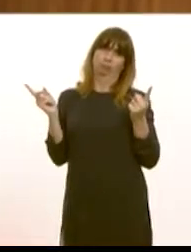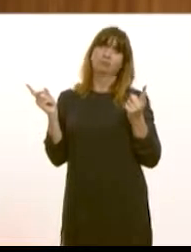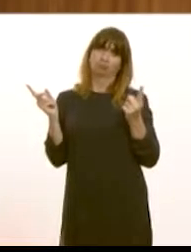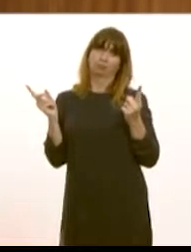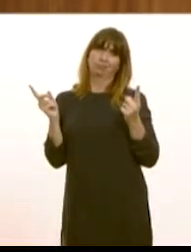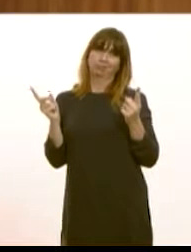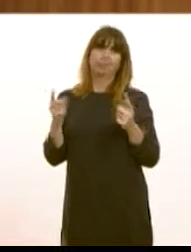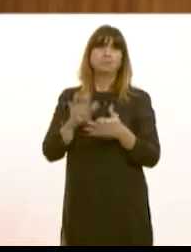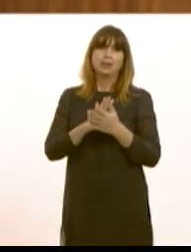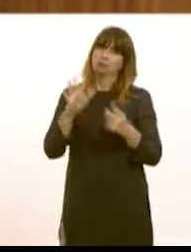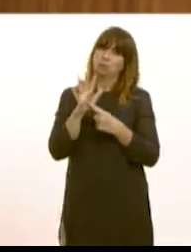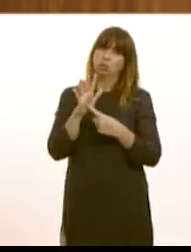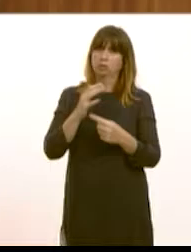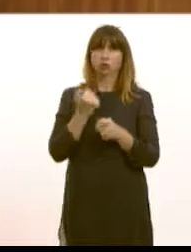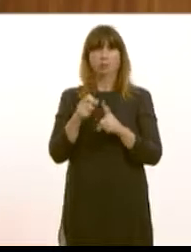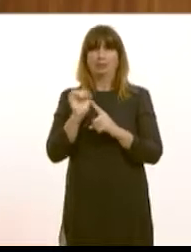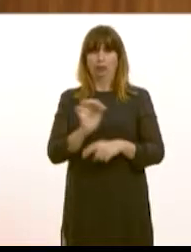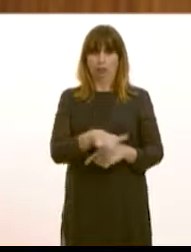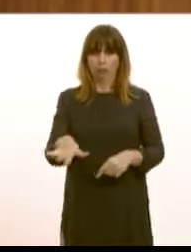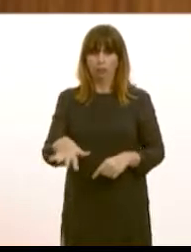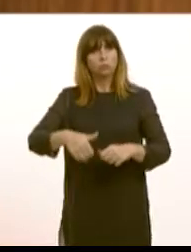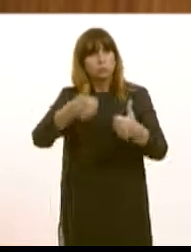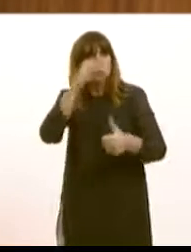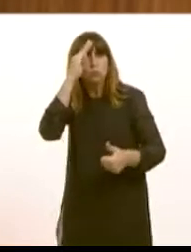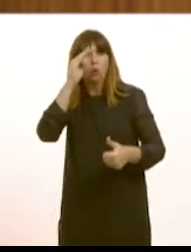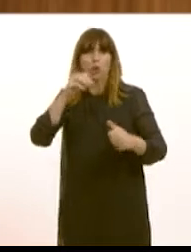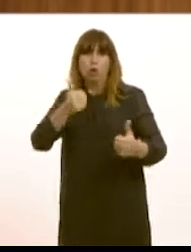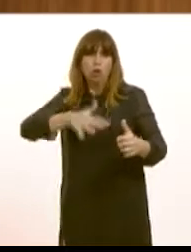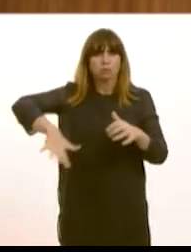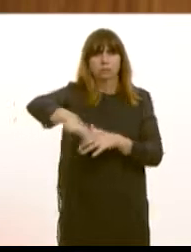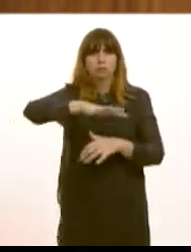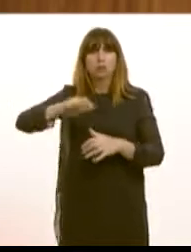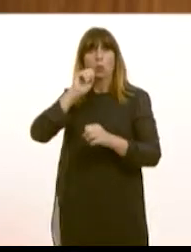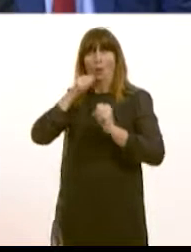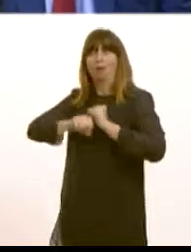good environment for children is important. And that will be very much part of the campaign that we're launching in October.